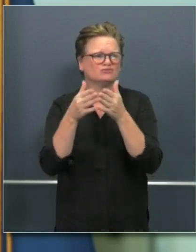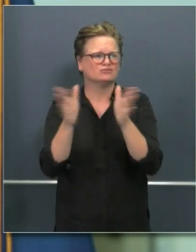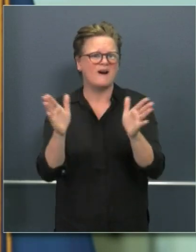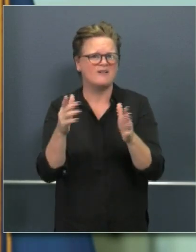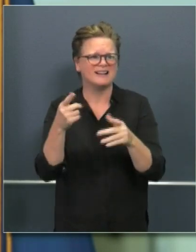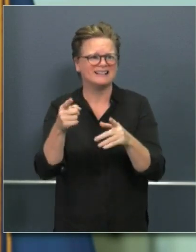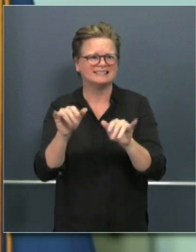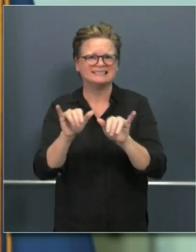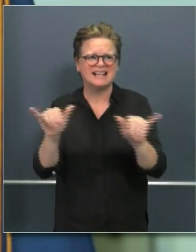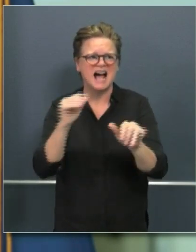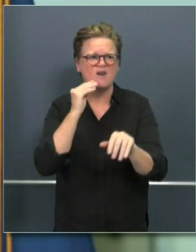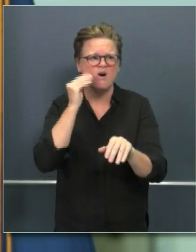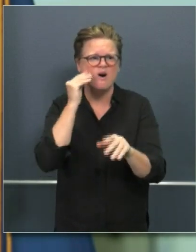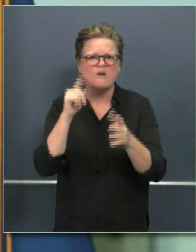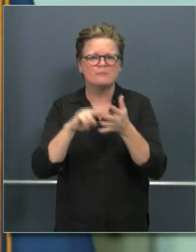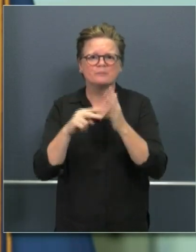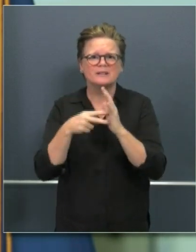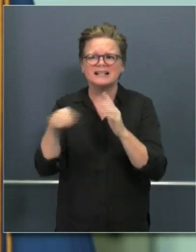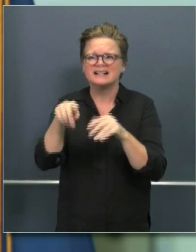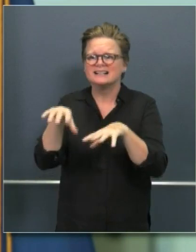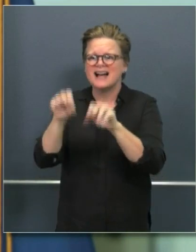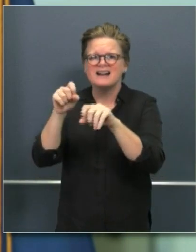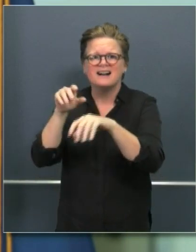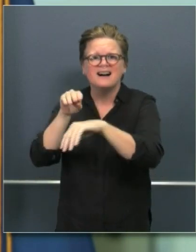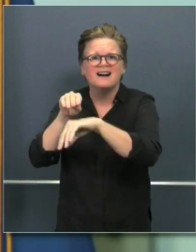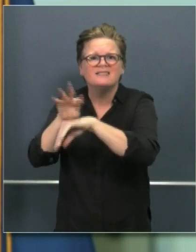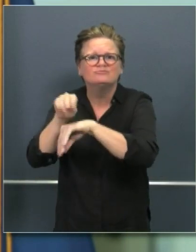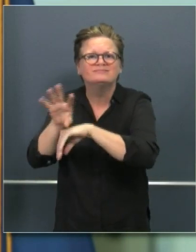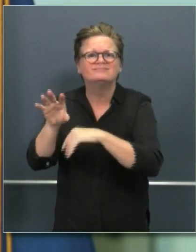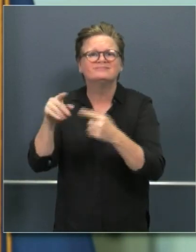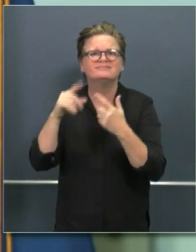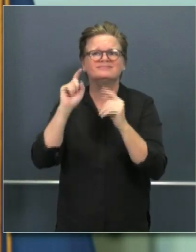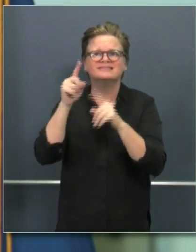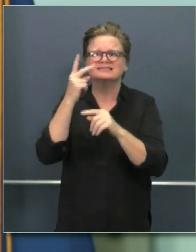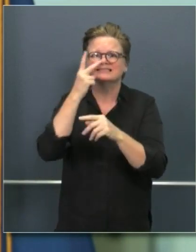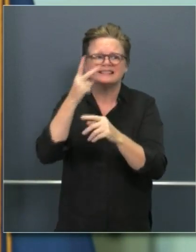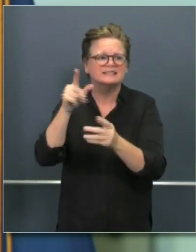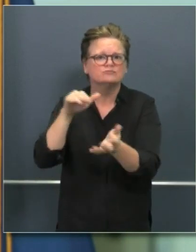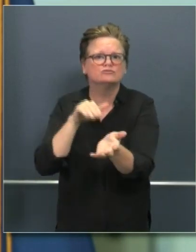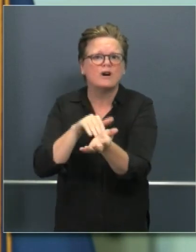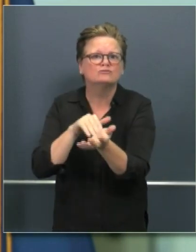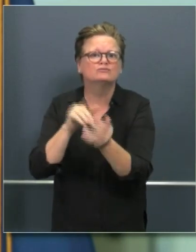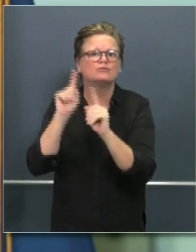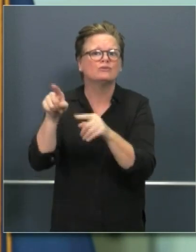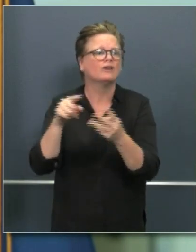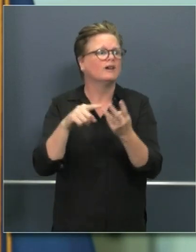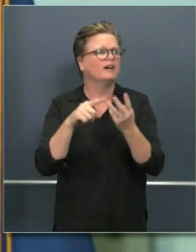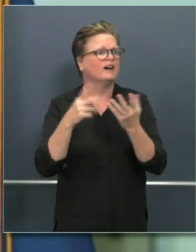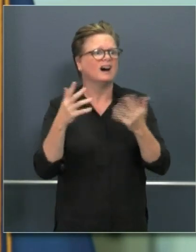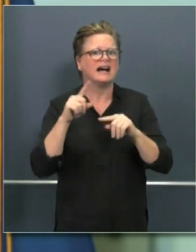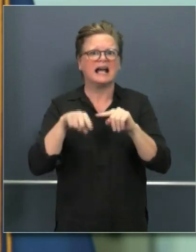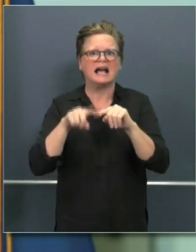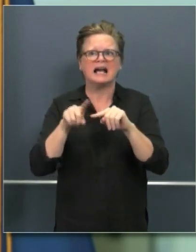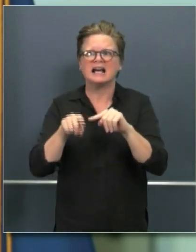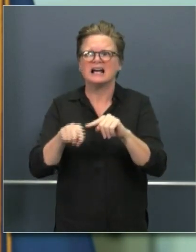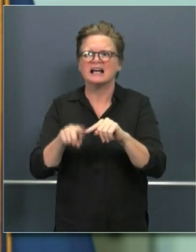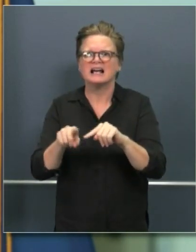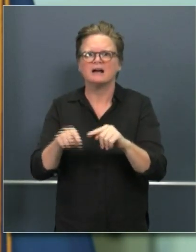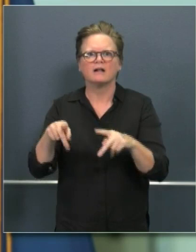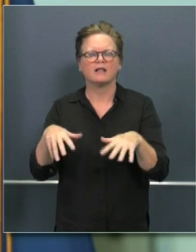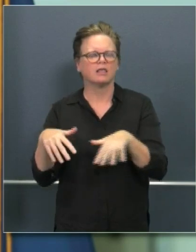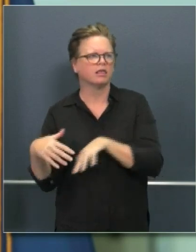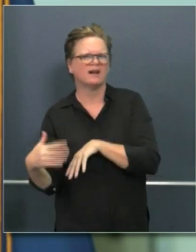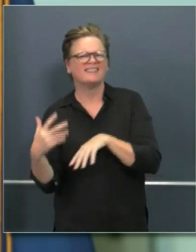care all as part and parcel of a decision making. And moreover, in closing, make this point,